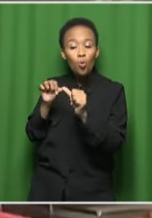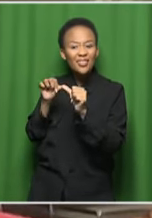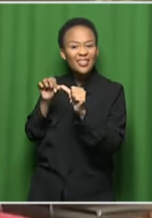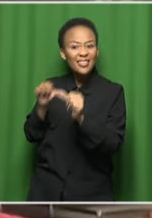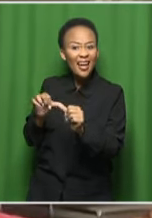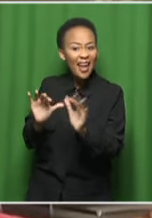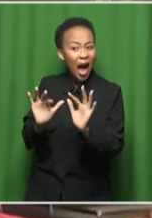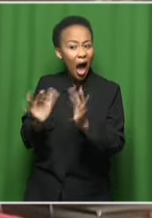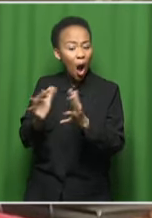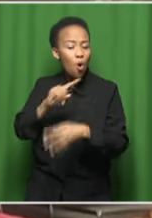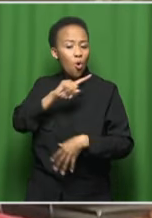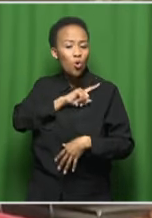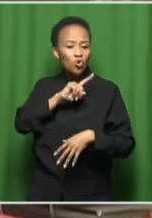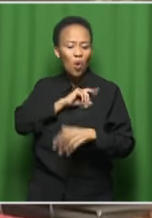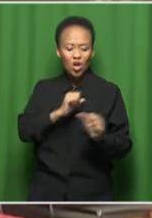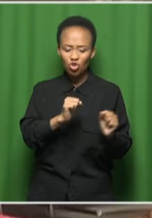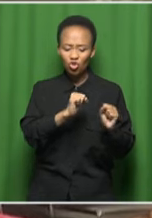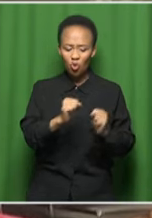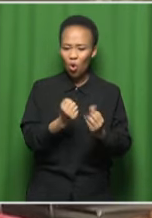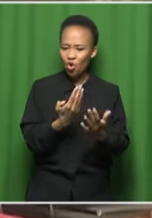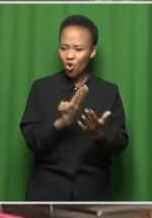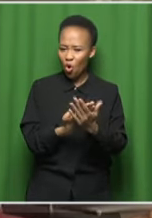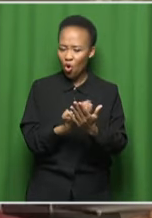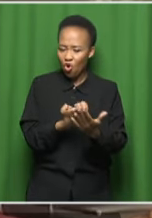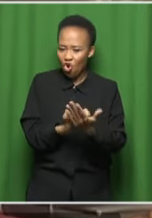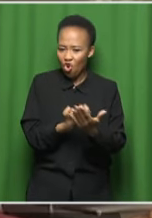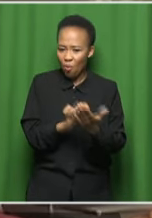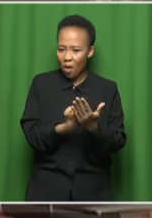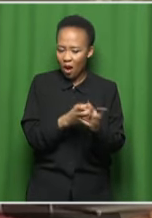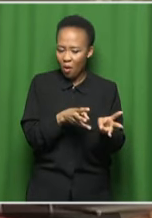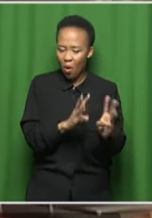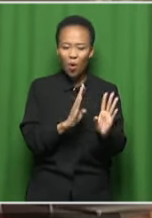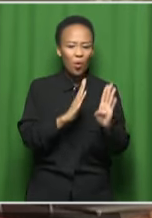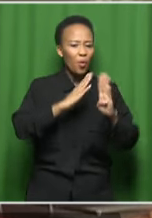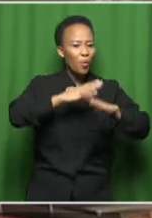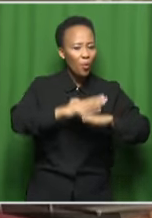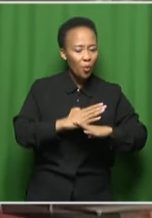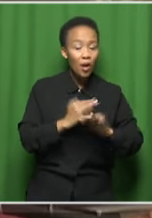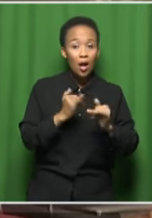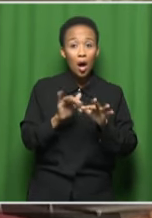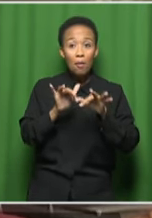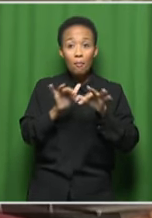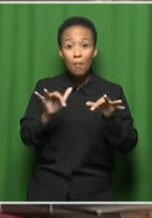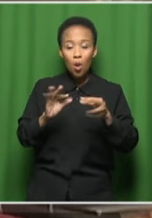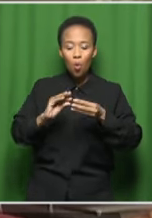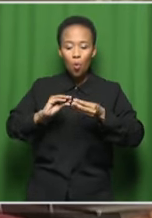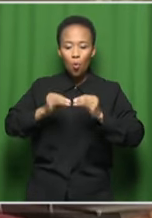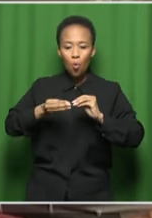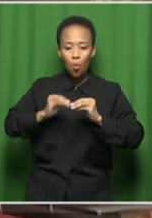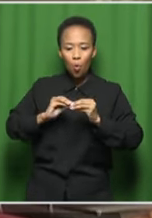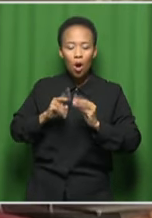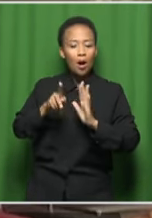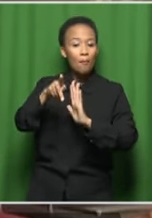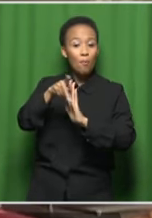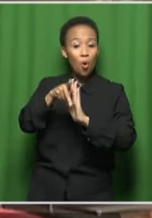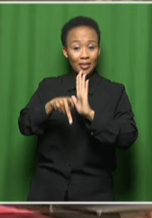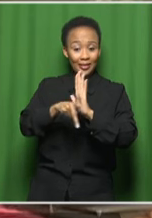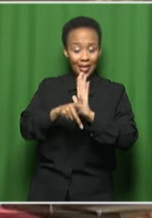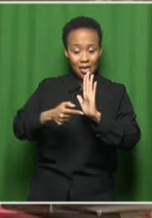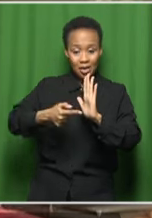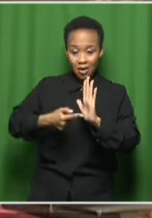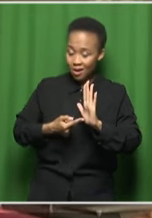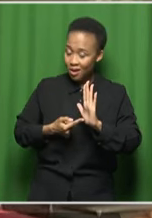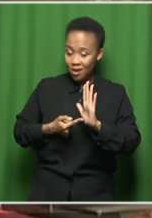stronger economic model and without more appreciation from policymakers that artists are not? They may